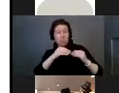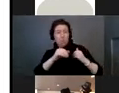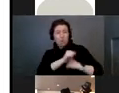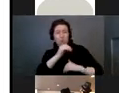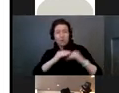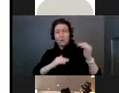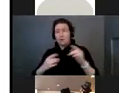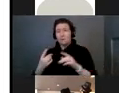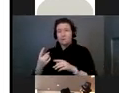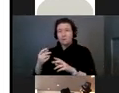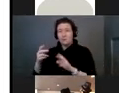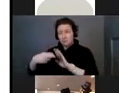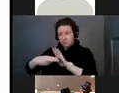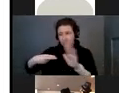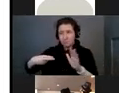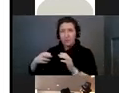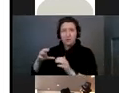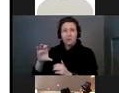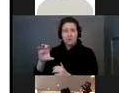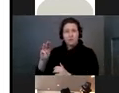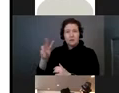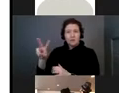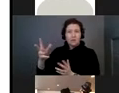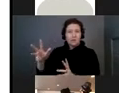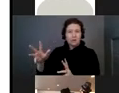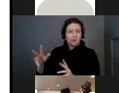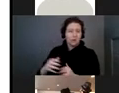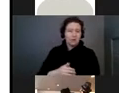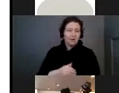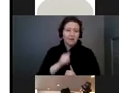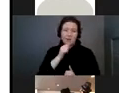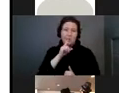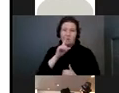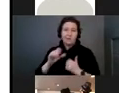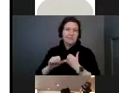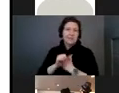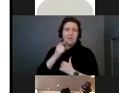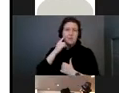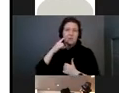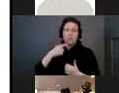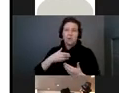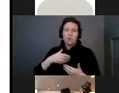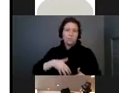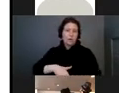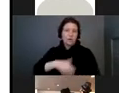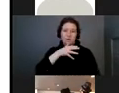more than any other child. And they're really no more of a threat to a pregnant woman than any other child.